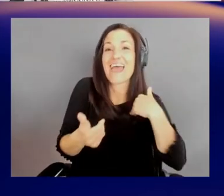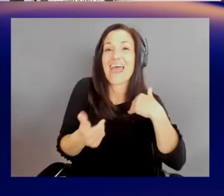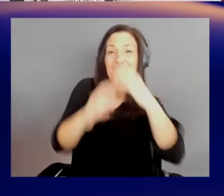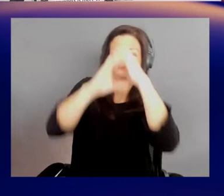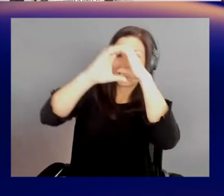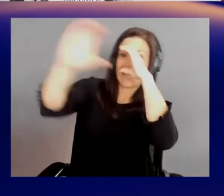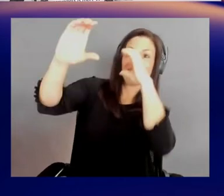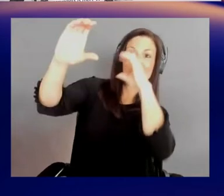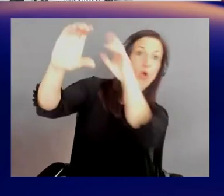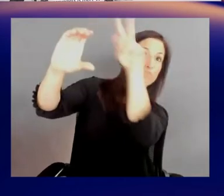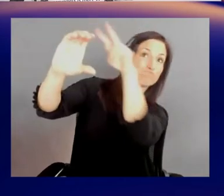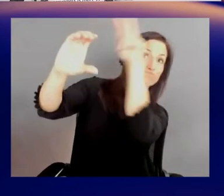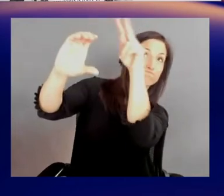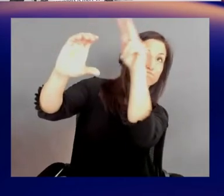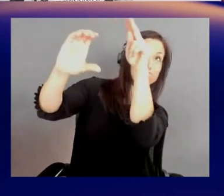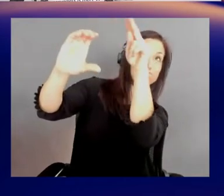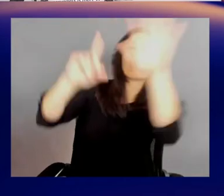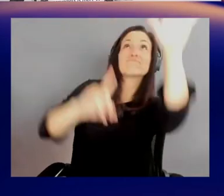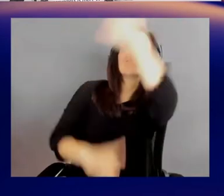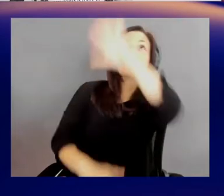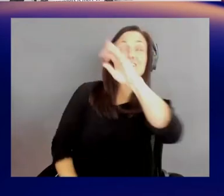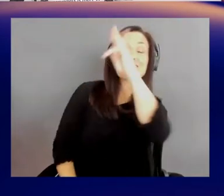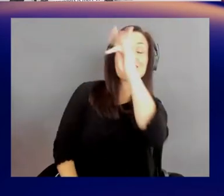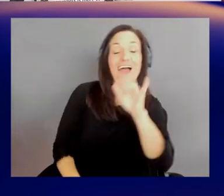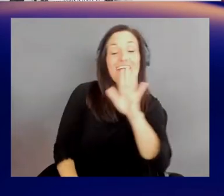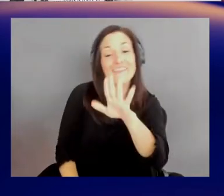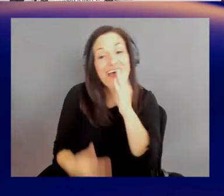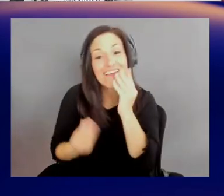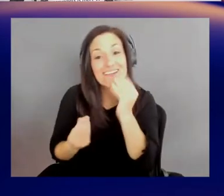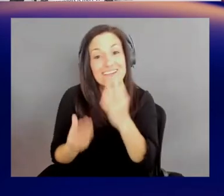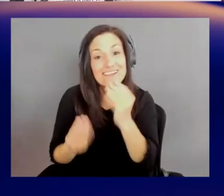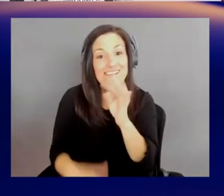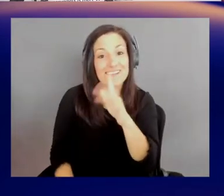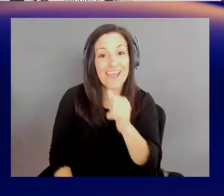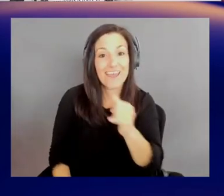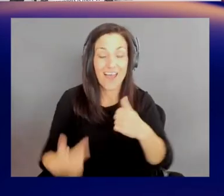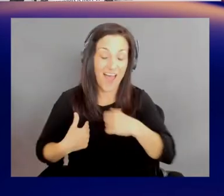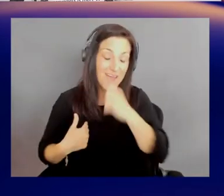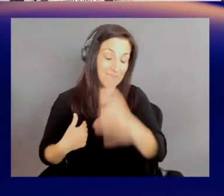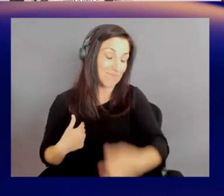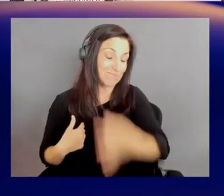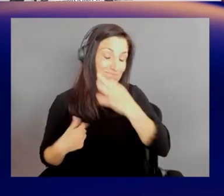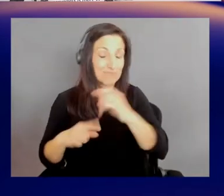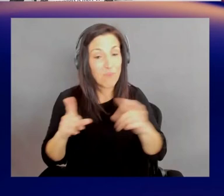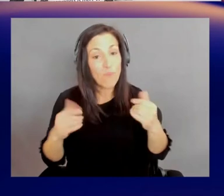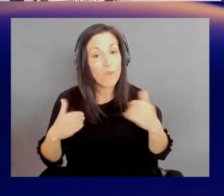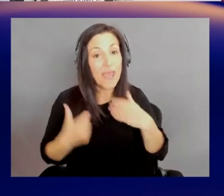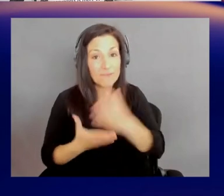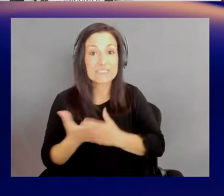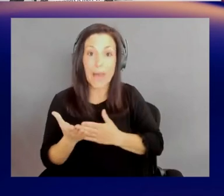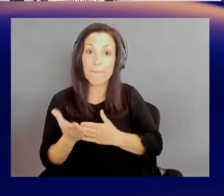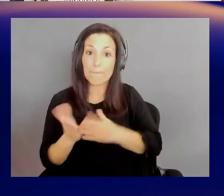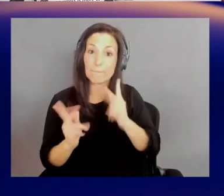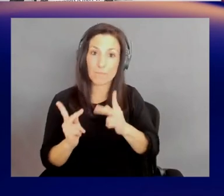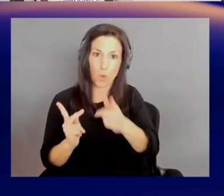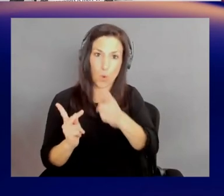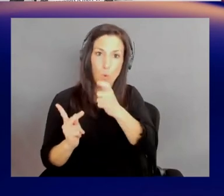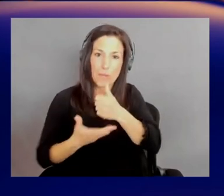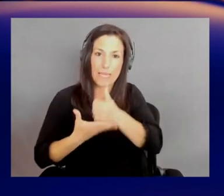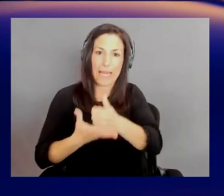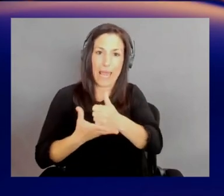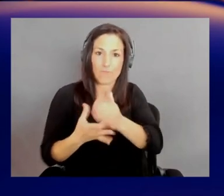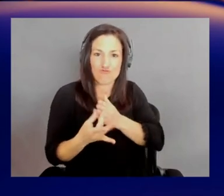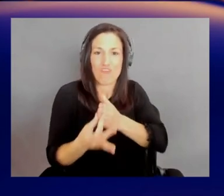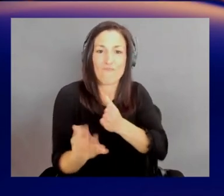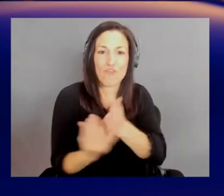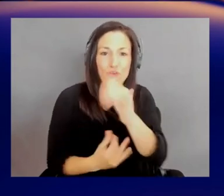really is not what I am good at. But we do have experts who can help you drive through this. Unfortunately, not on air today. I like the fact that you have